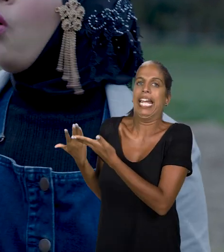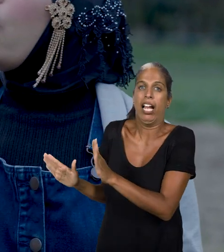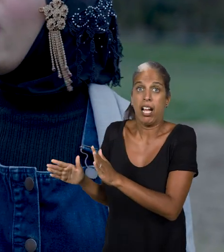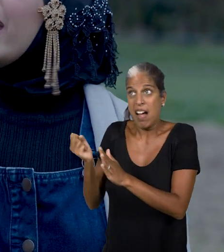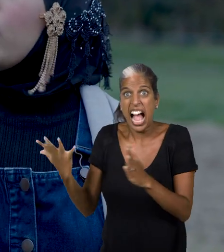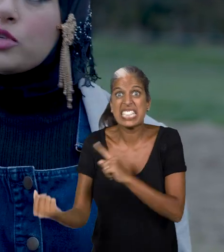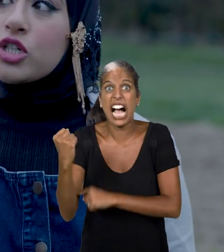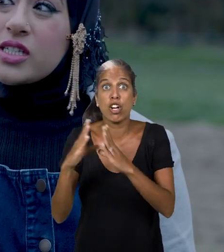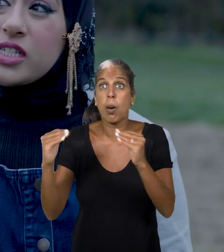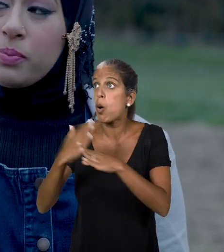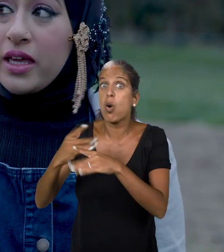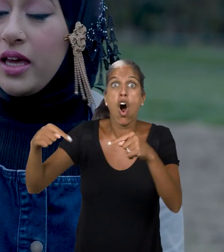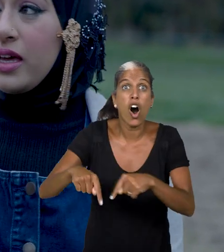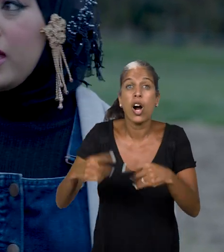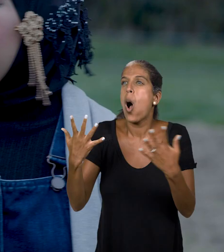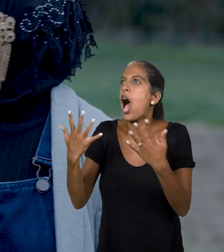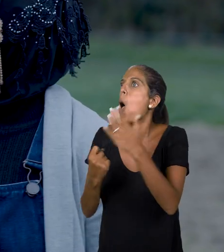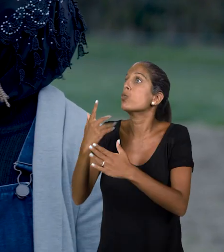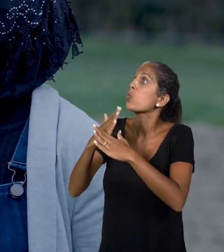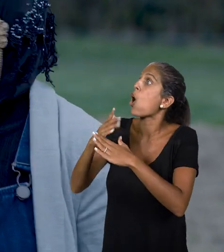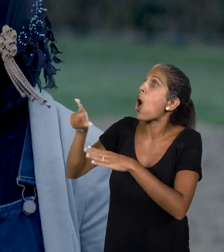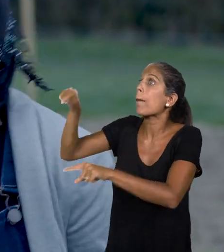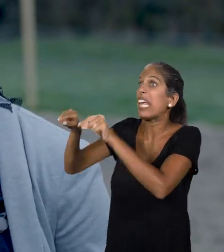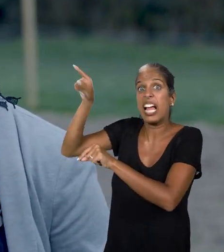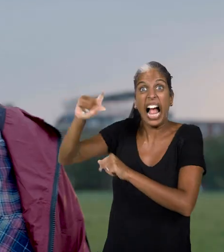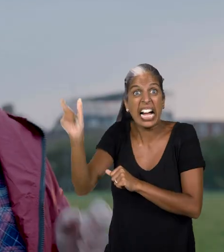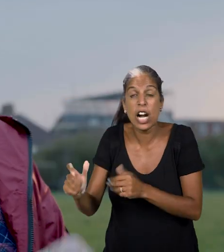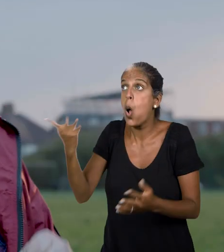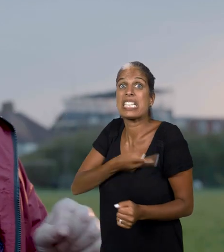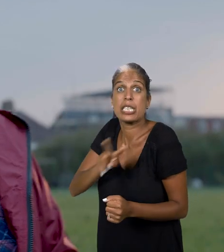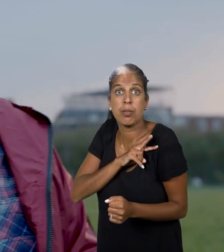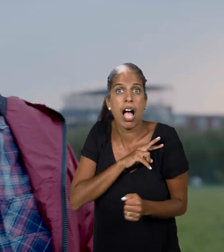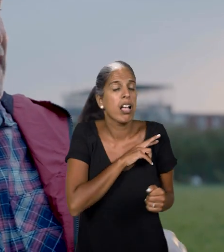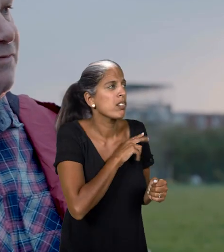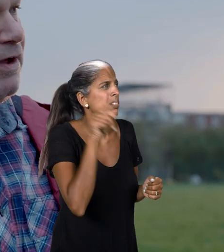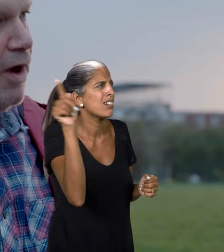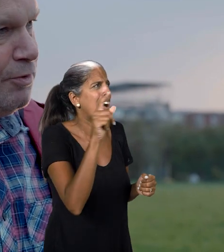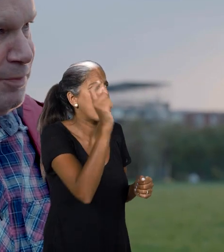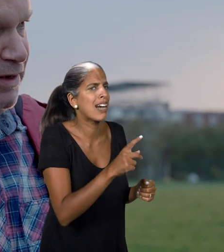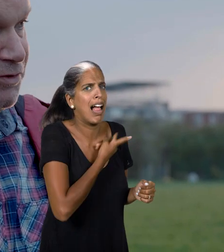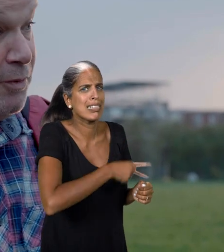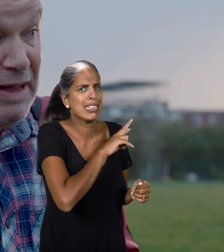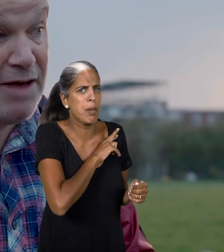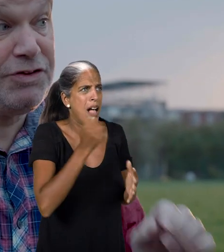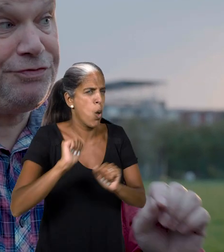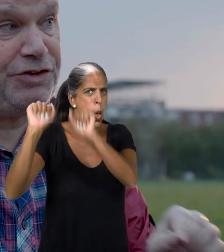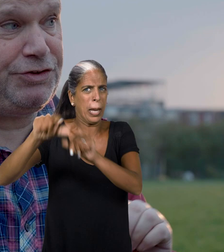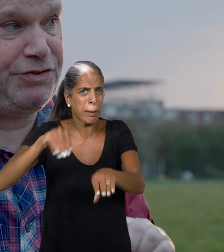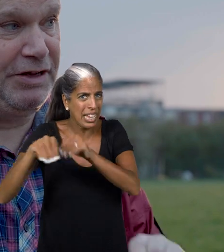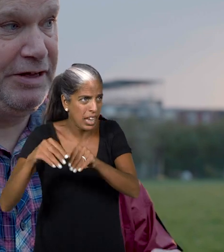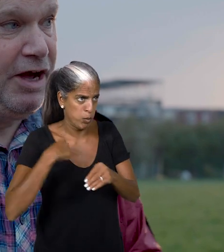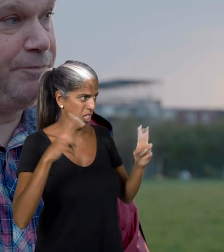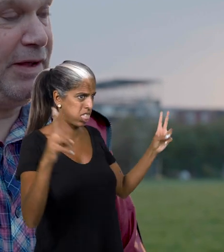here or any opportunities picking in Italy or Spain? Italy and Spain have their own pickers, but we have a